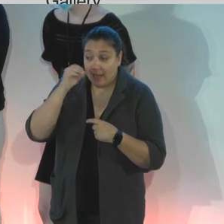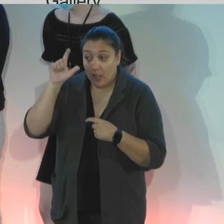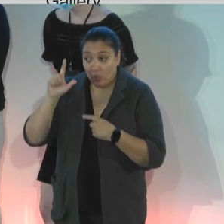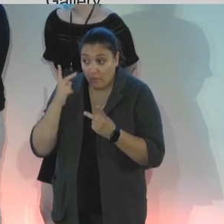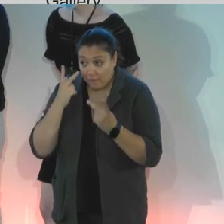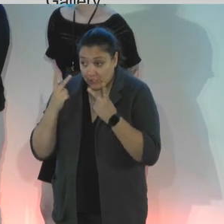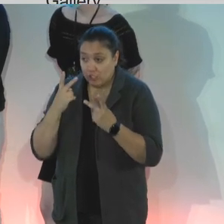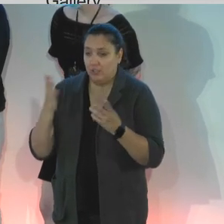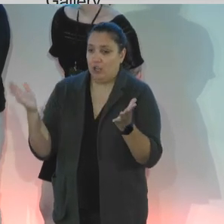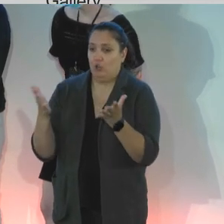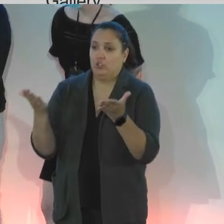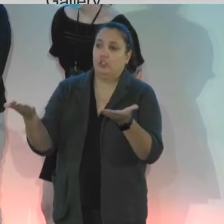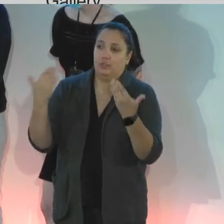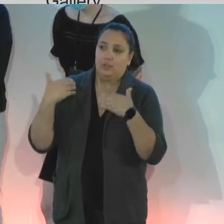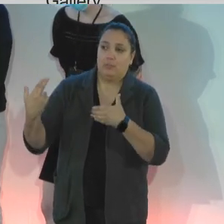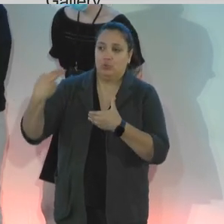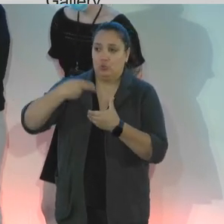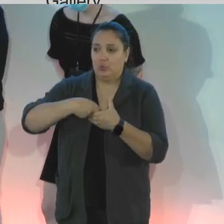breakout. Thank you.